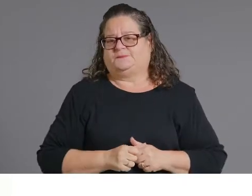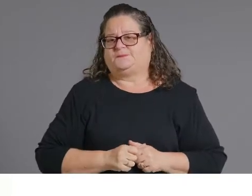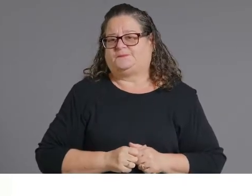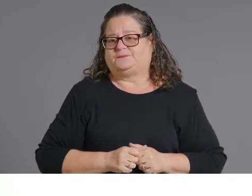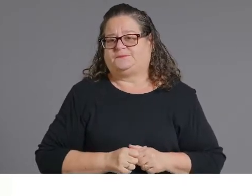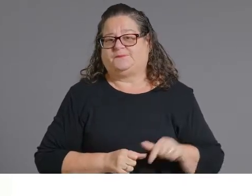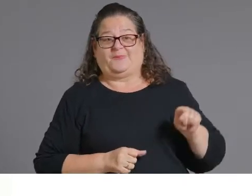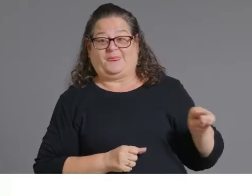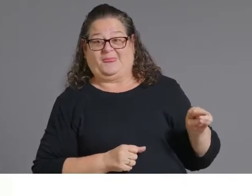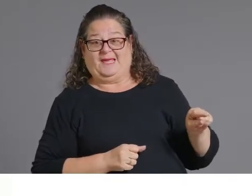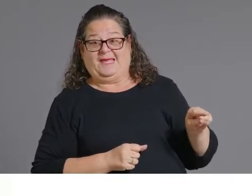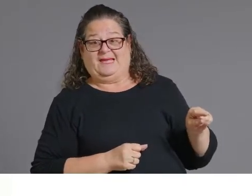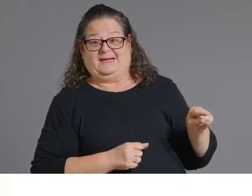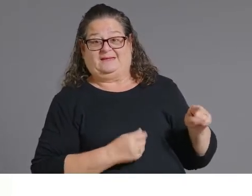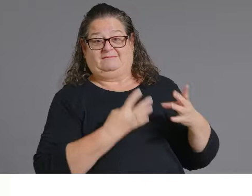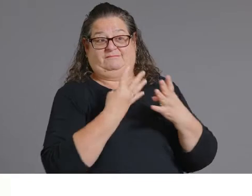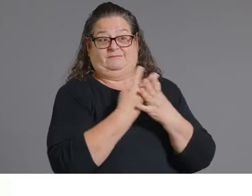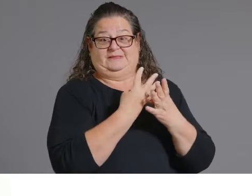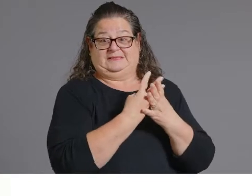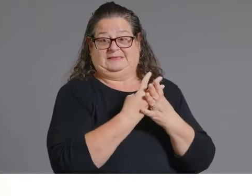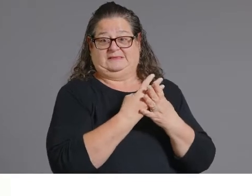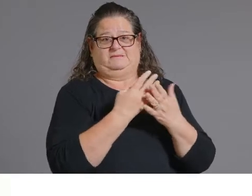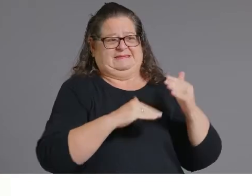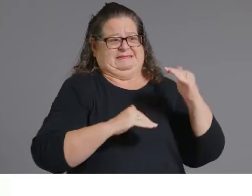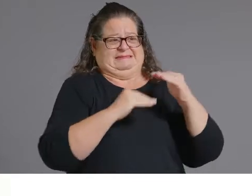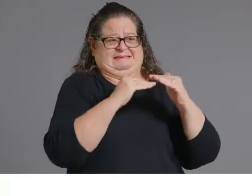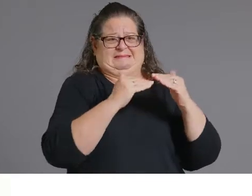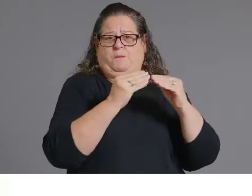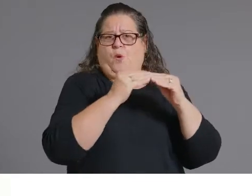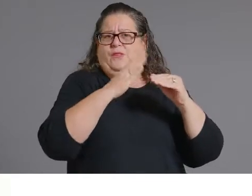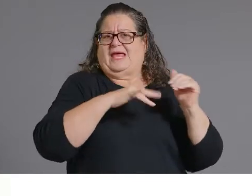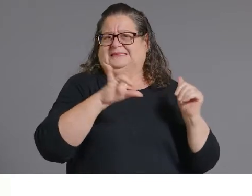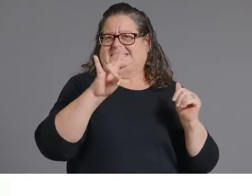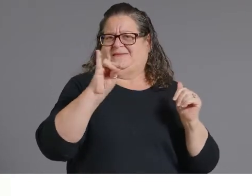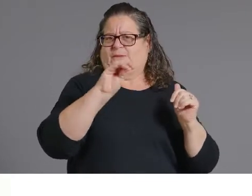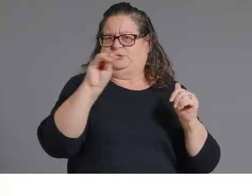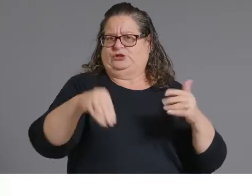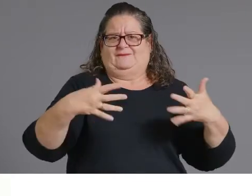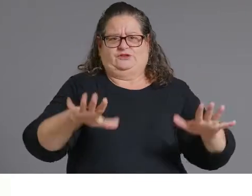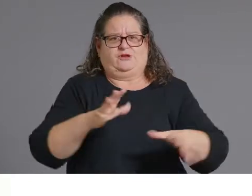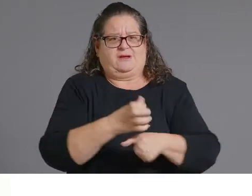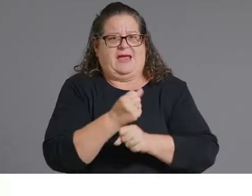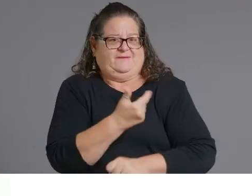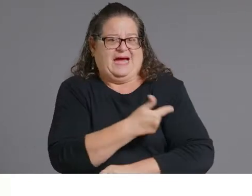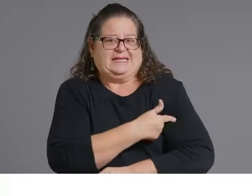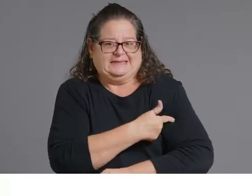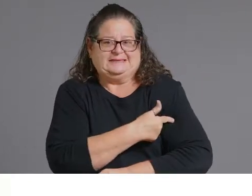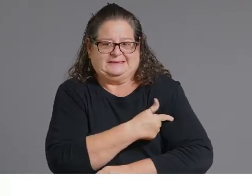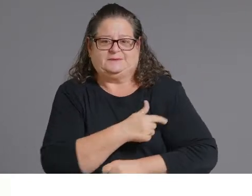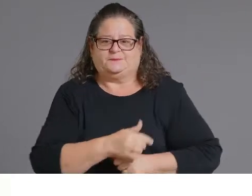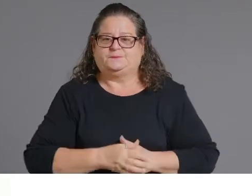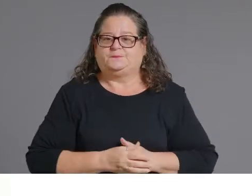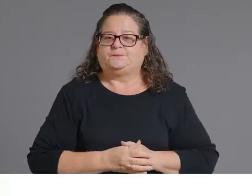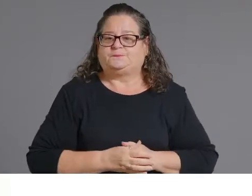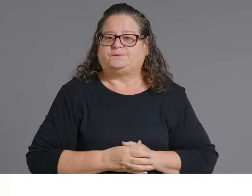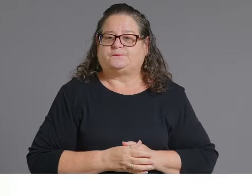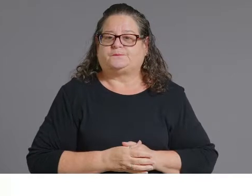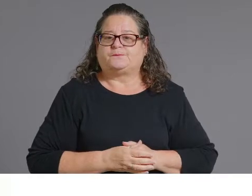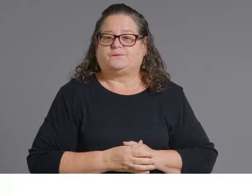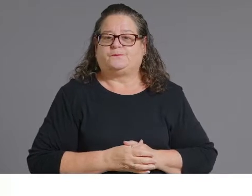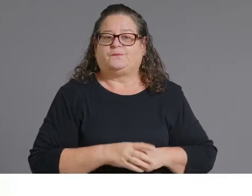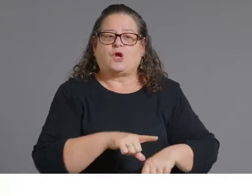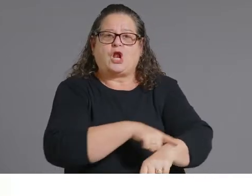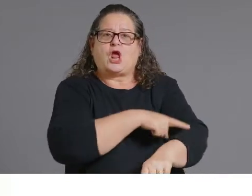percent vaccinated through their program that we've done in partnership with them and then also our long-term care partnership